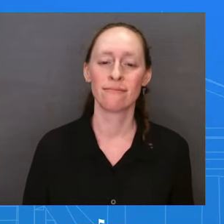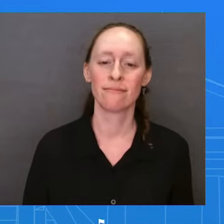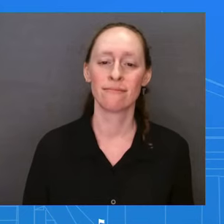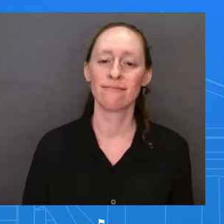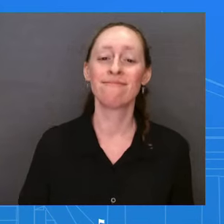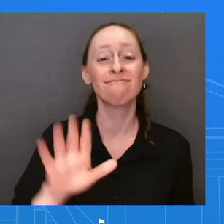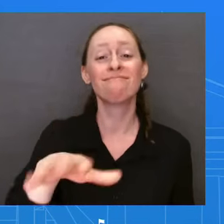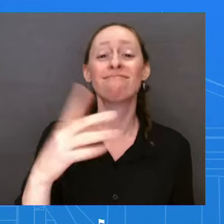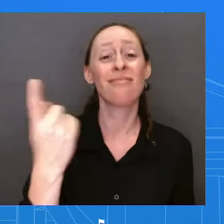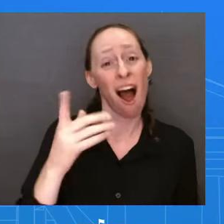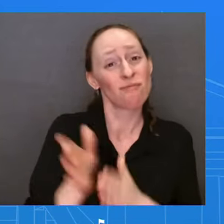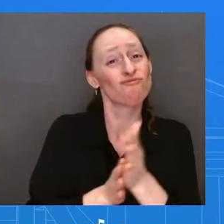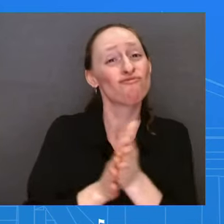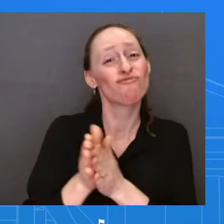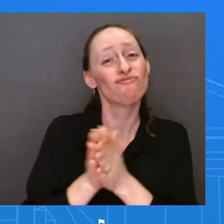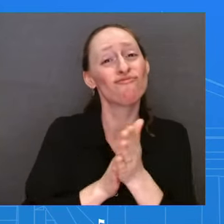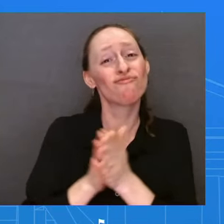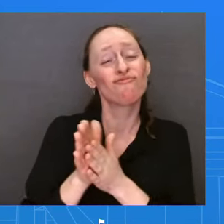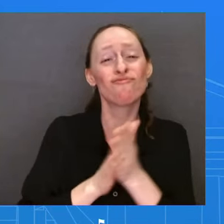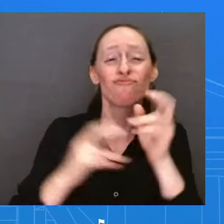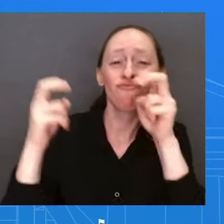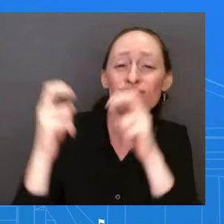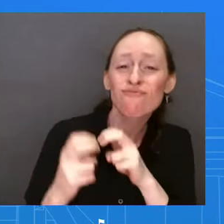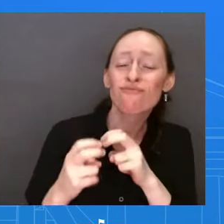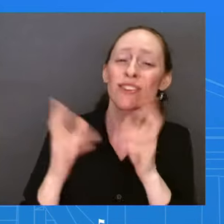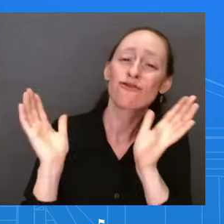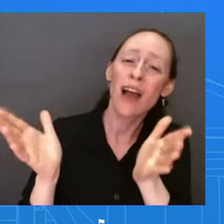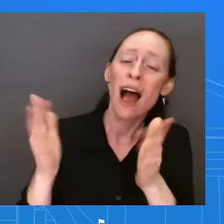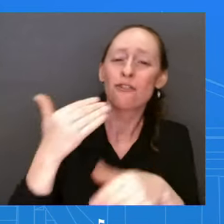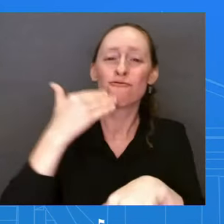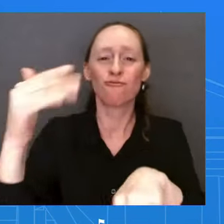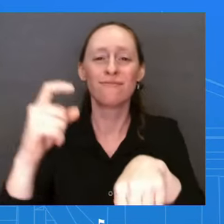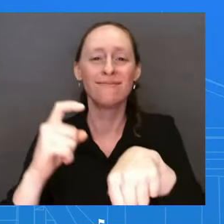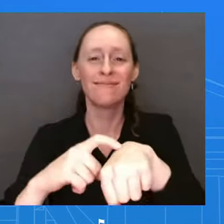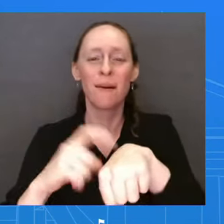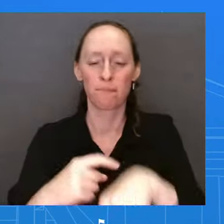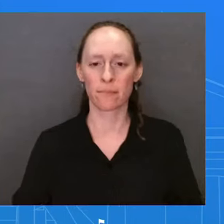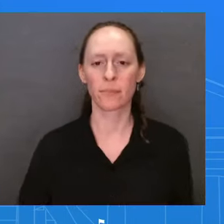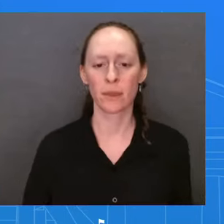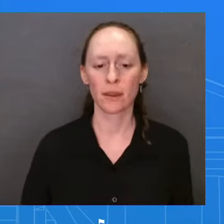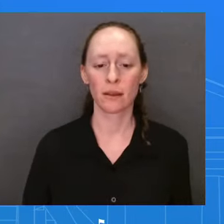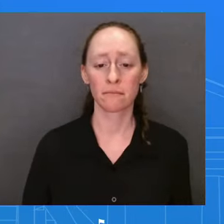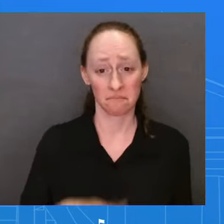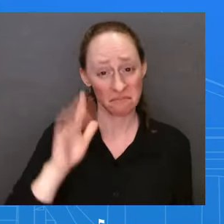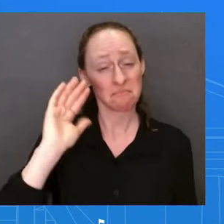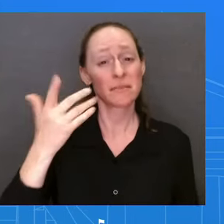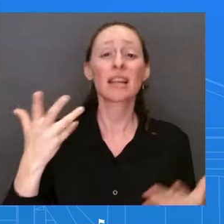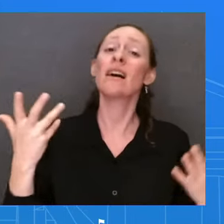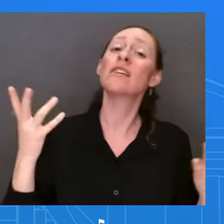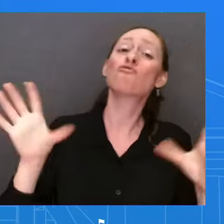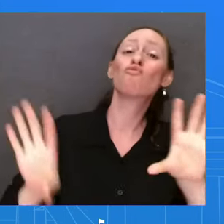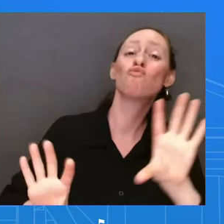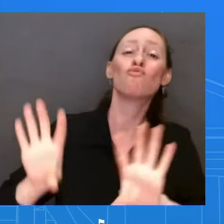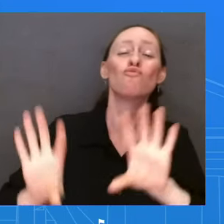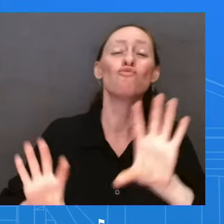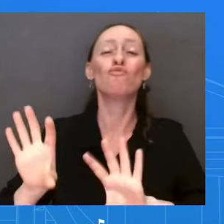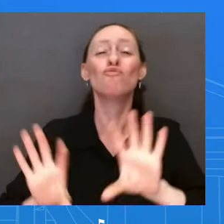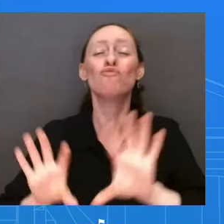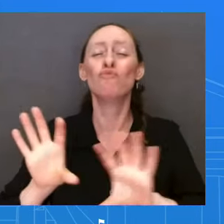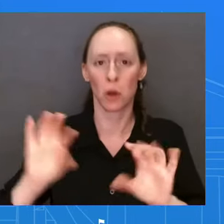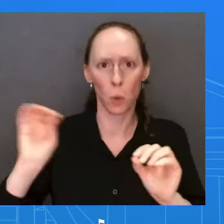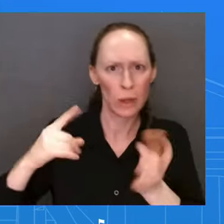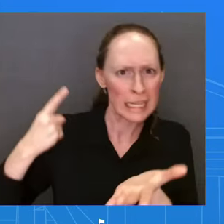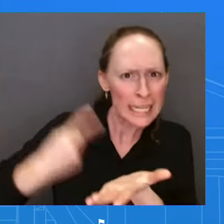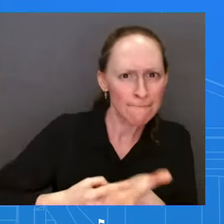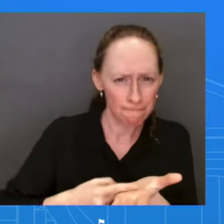a chance to sit down in person. Is it safe to say it's more like a social meeting or any specific agenda? Ms. I wouldn't. There's no specific agenda to